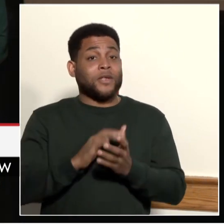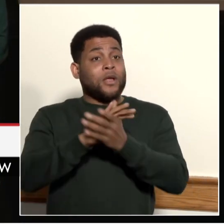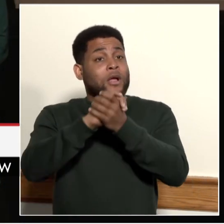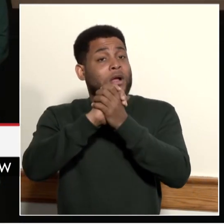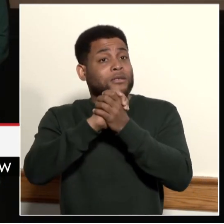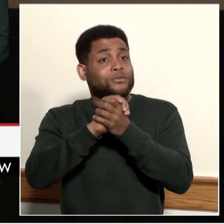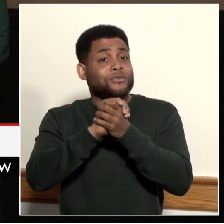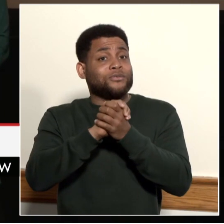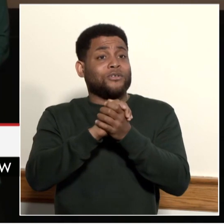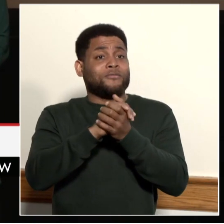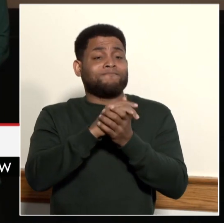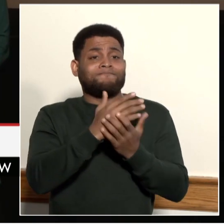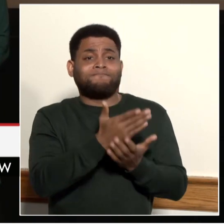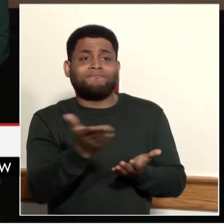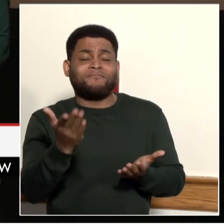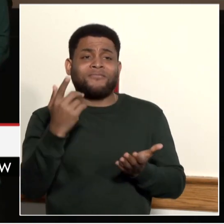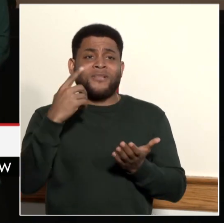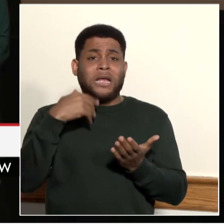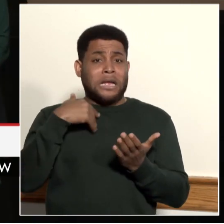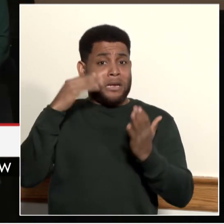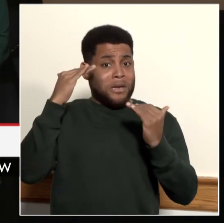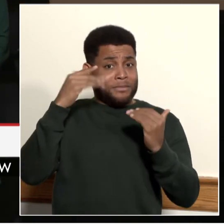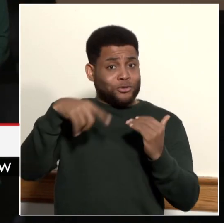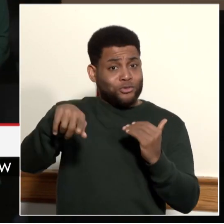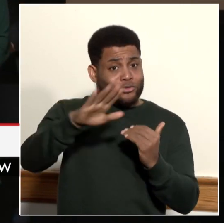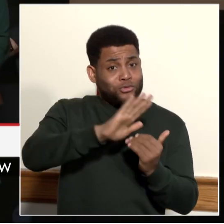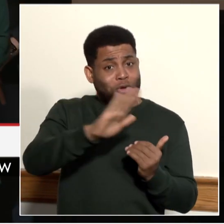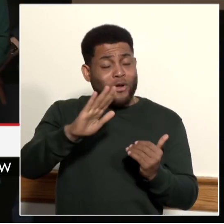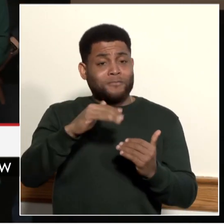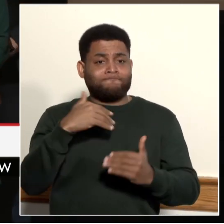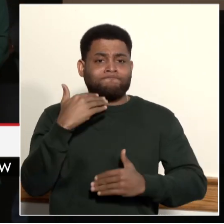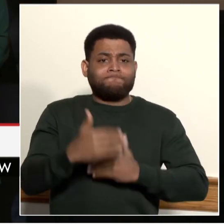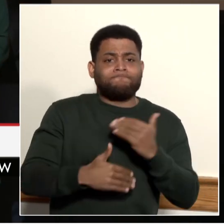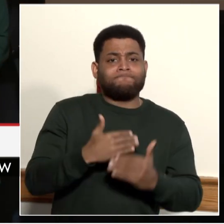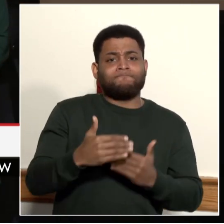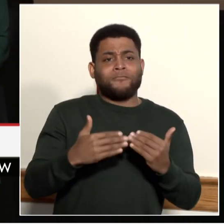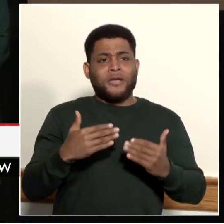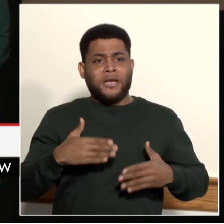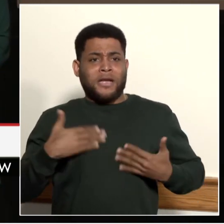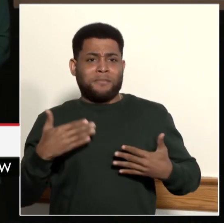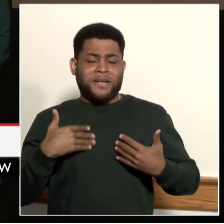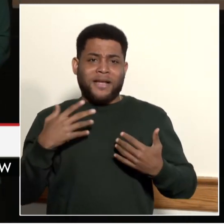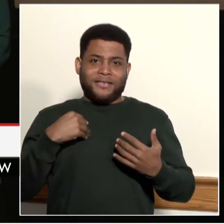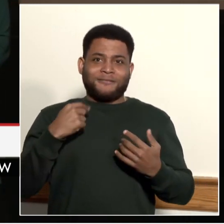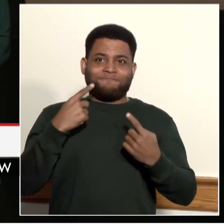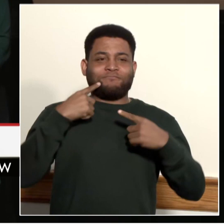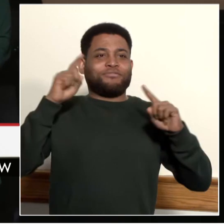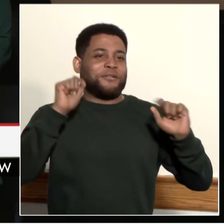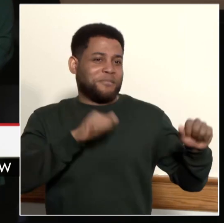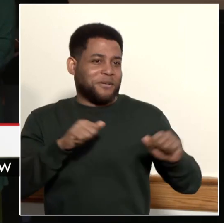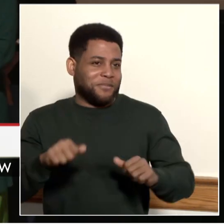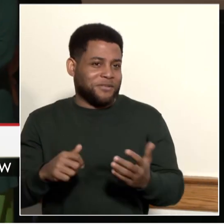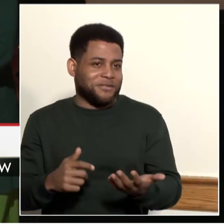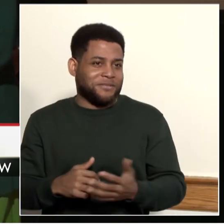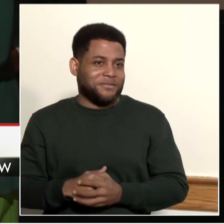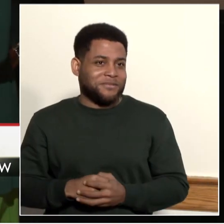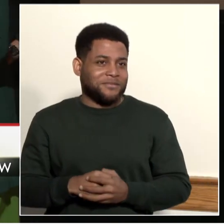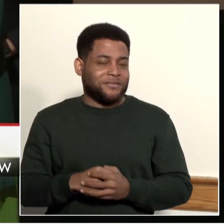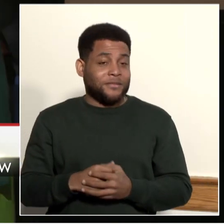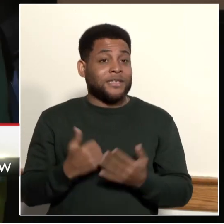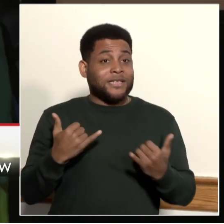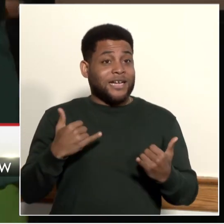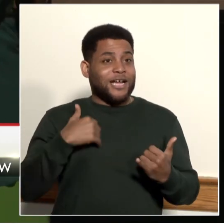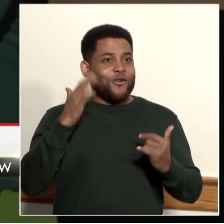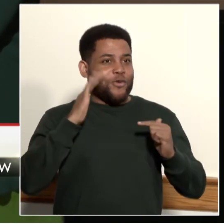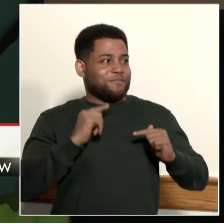filled with success, joy, and endless possibilities. At this time, I would like to welcome our very own 8th grade scholar, Malik